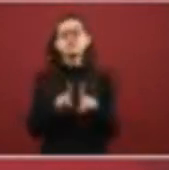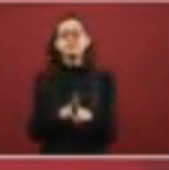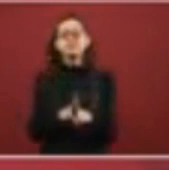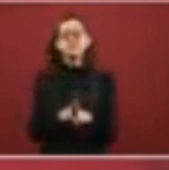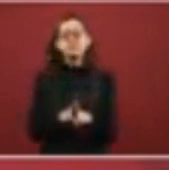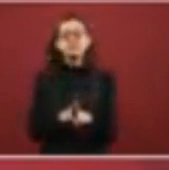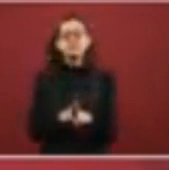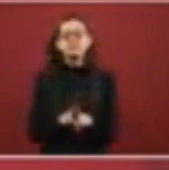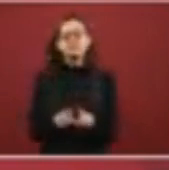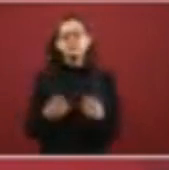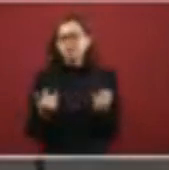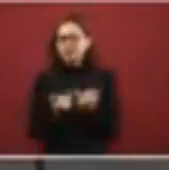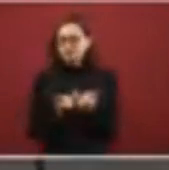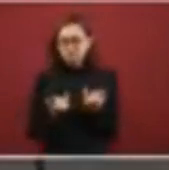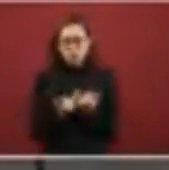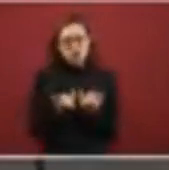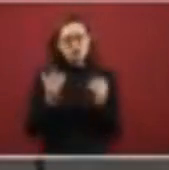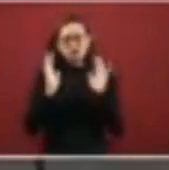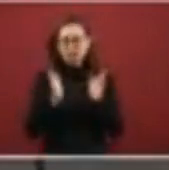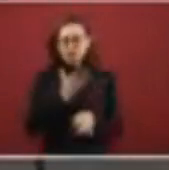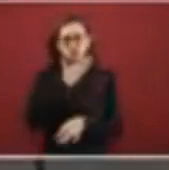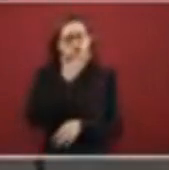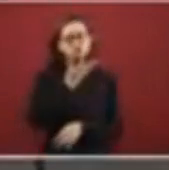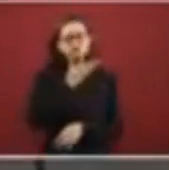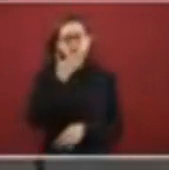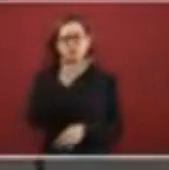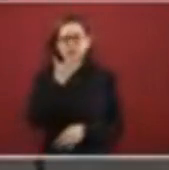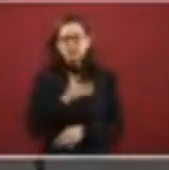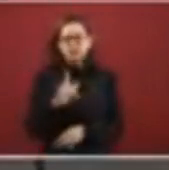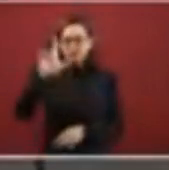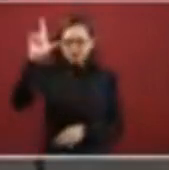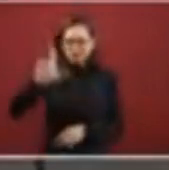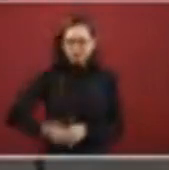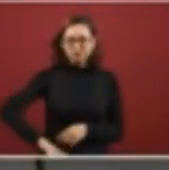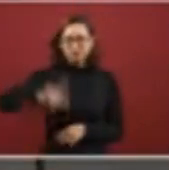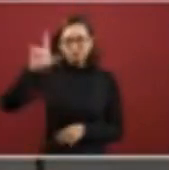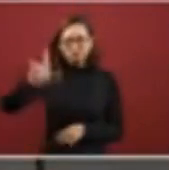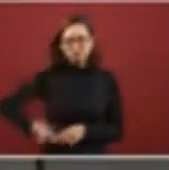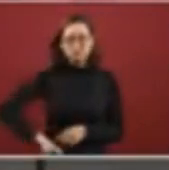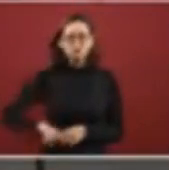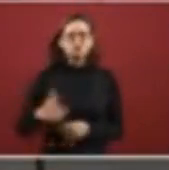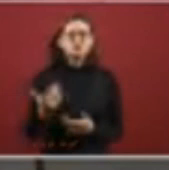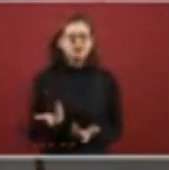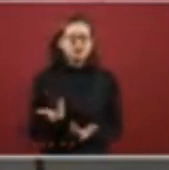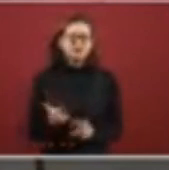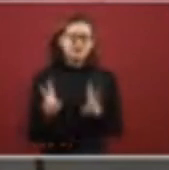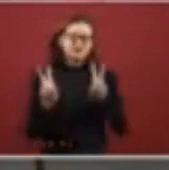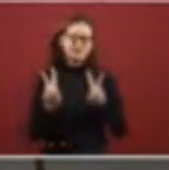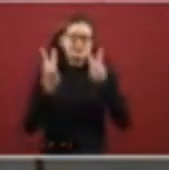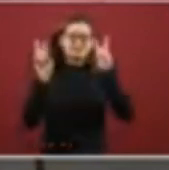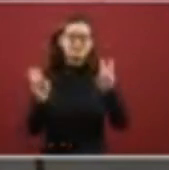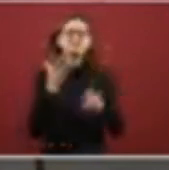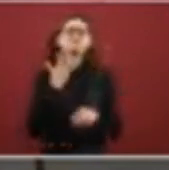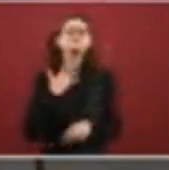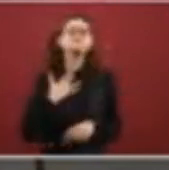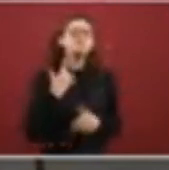additional as always we can let you know